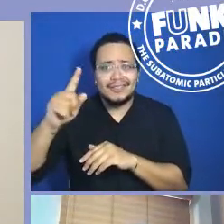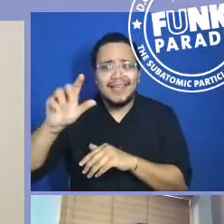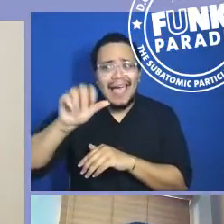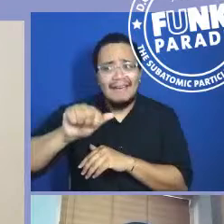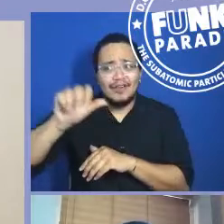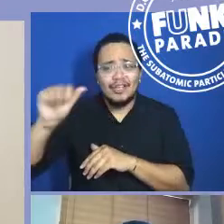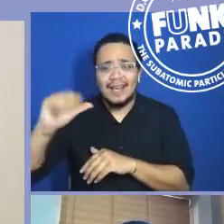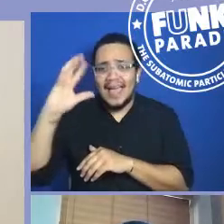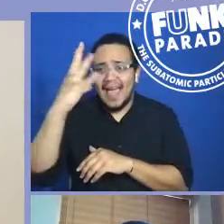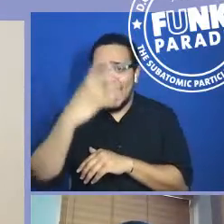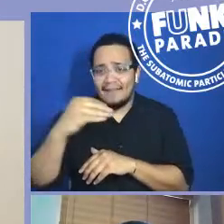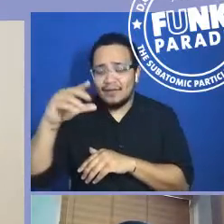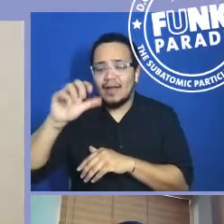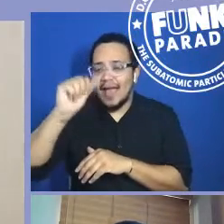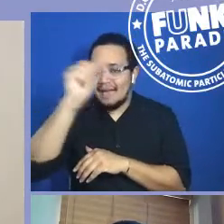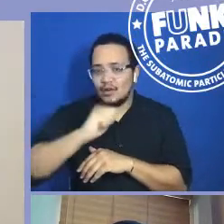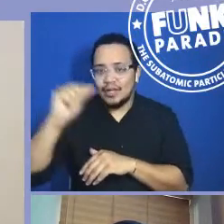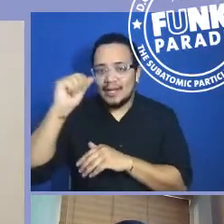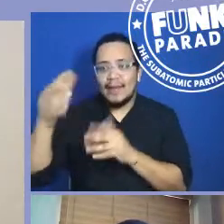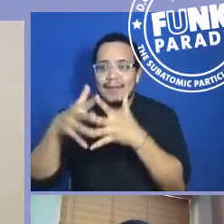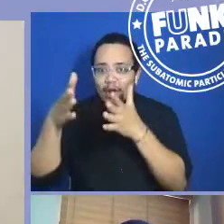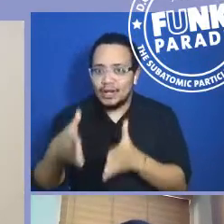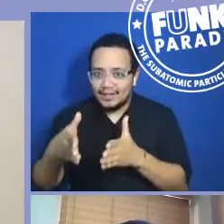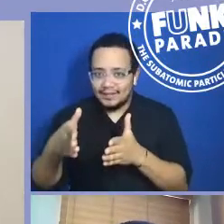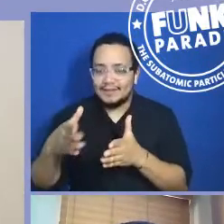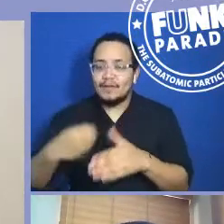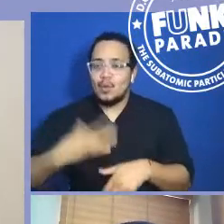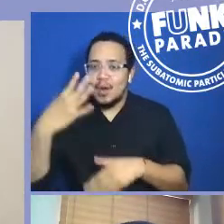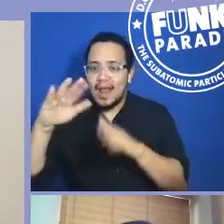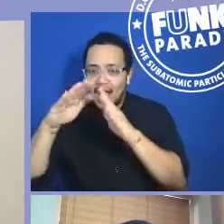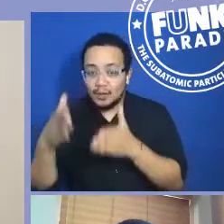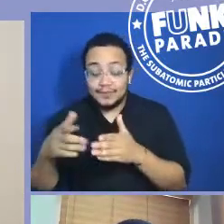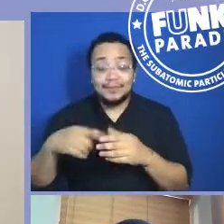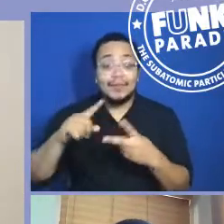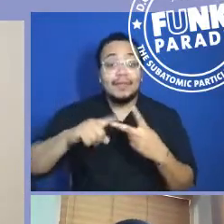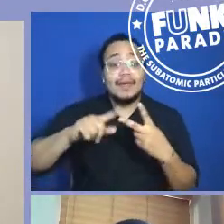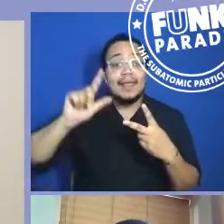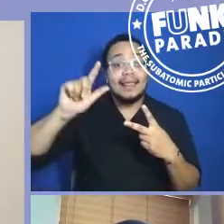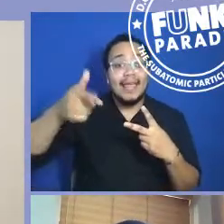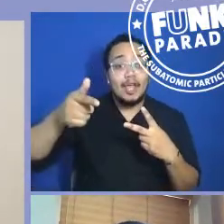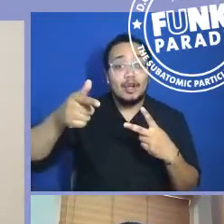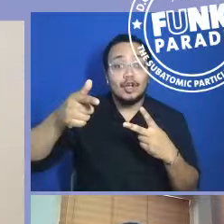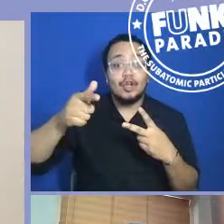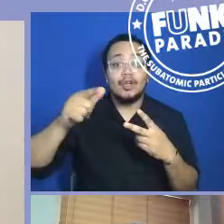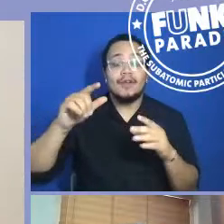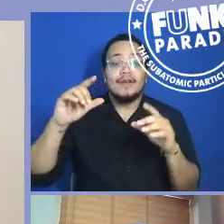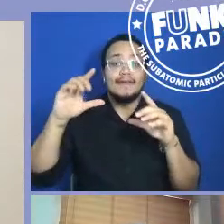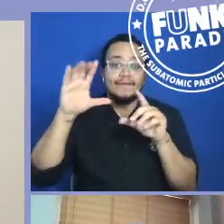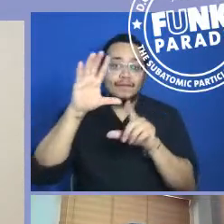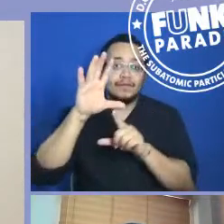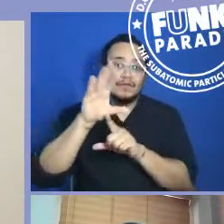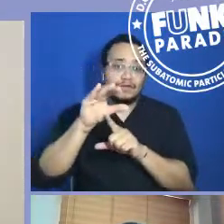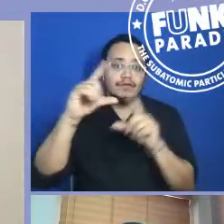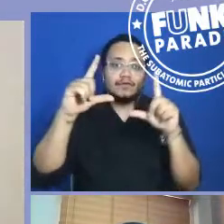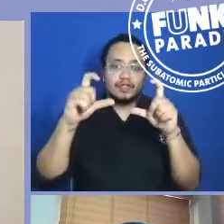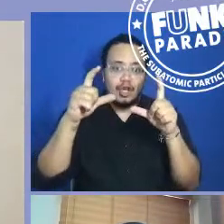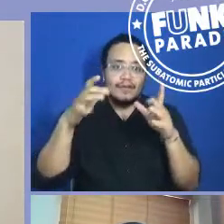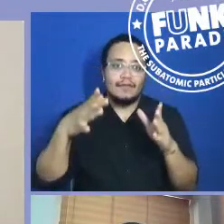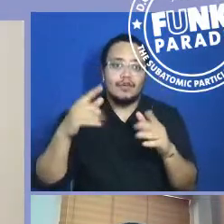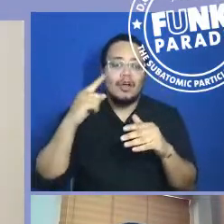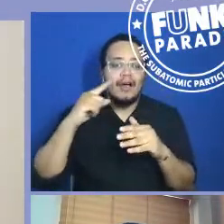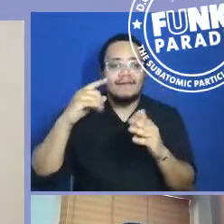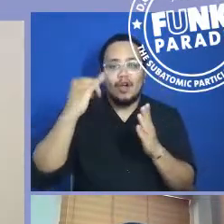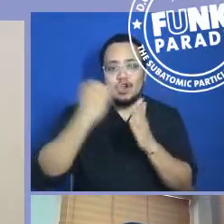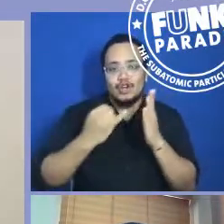the first female director of photography for the White House. And that is only a small snapshot and a bigger story. Welcome